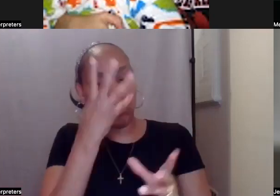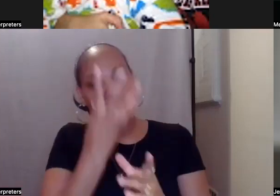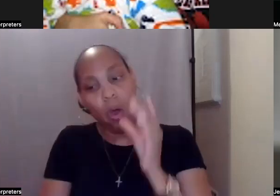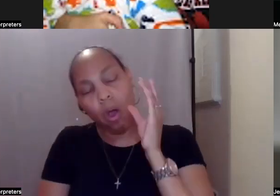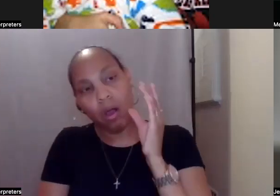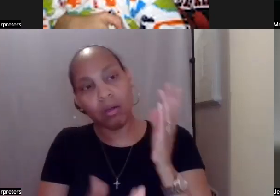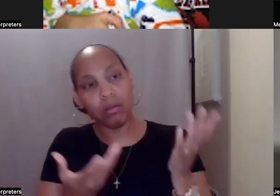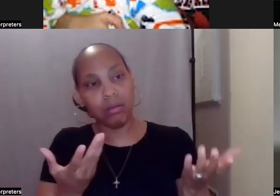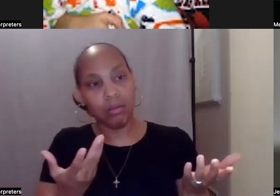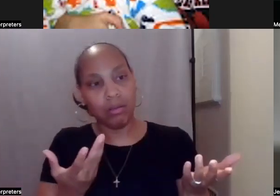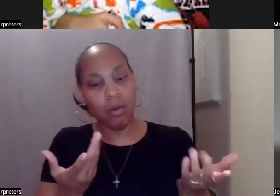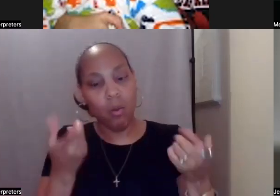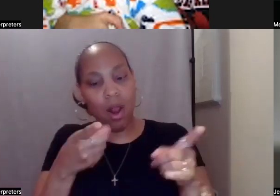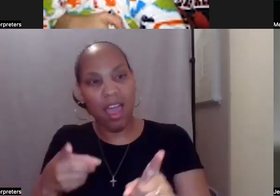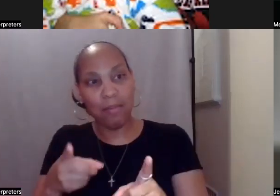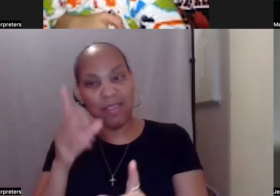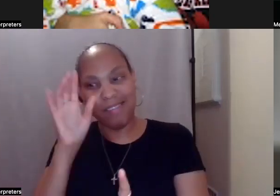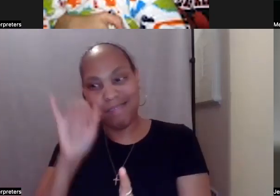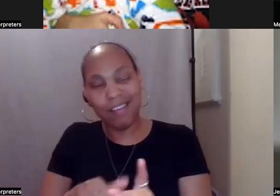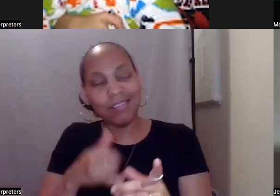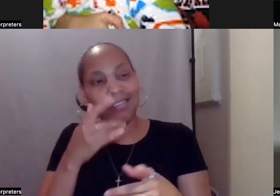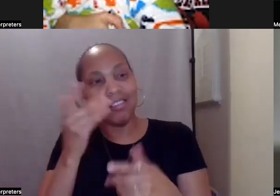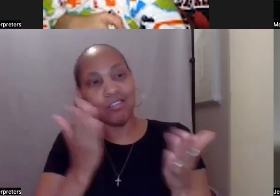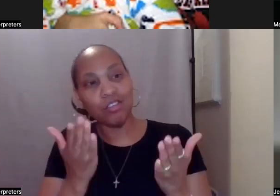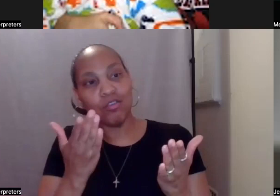really, that's really the service, the work that we do.